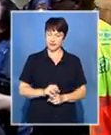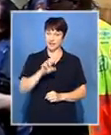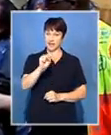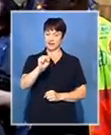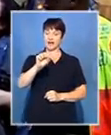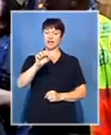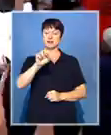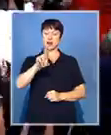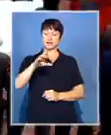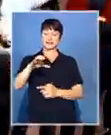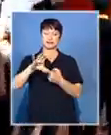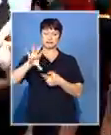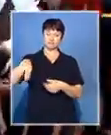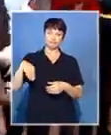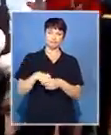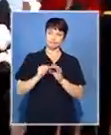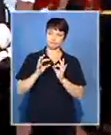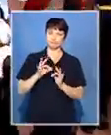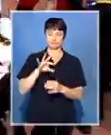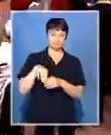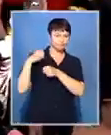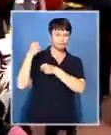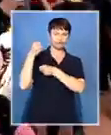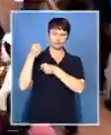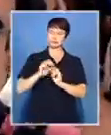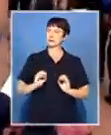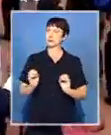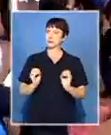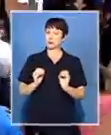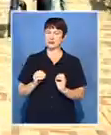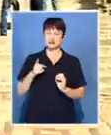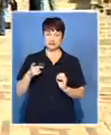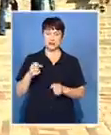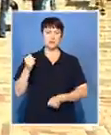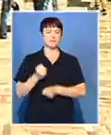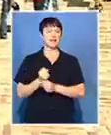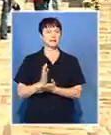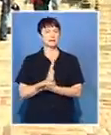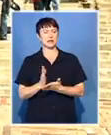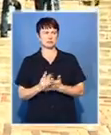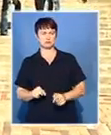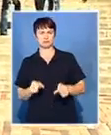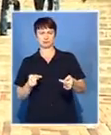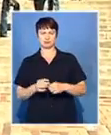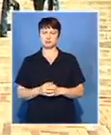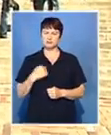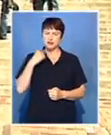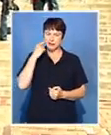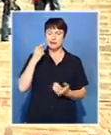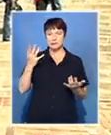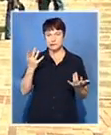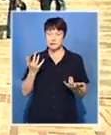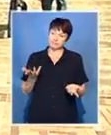to be part of the protest. The action elicited a mixed response on campus. It's well-meaning. I think it's something that should happen.